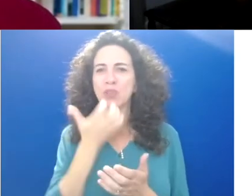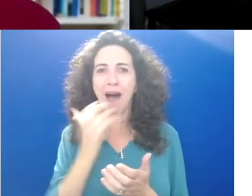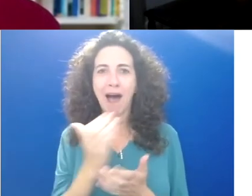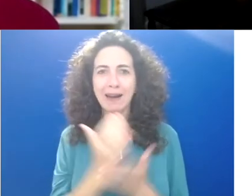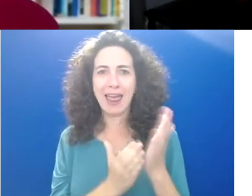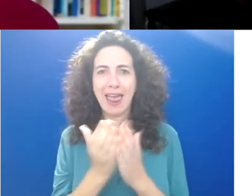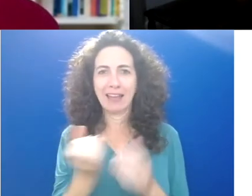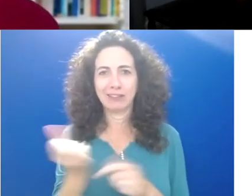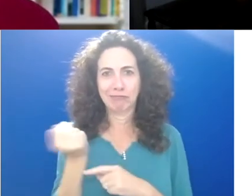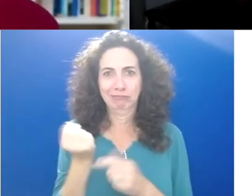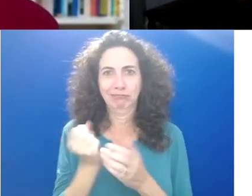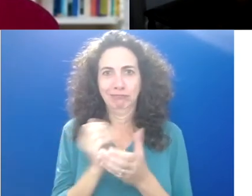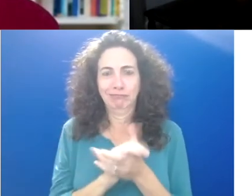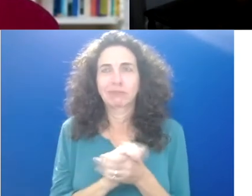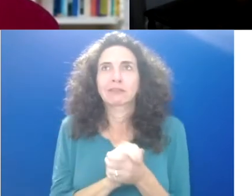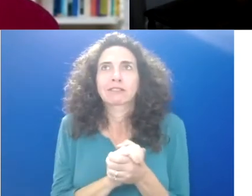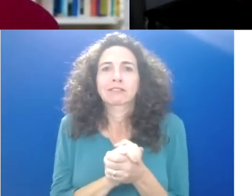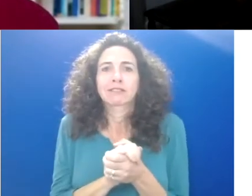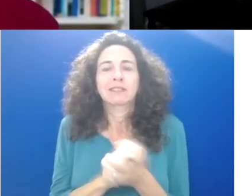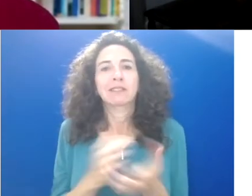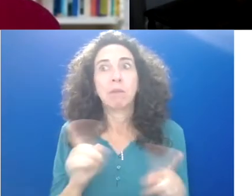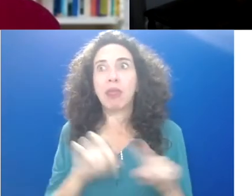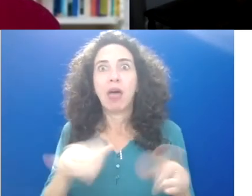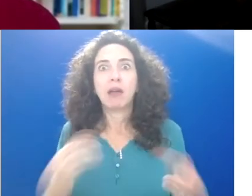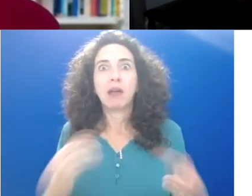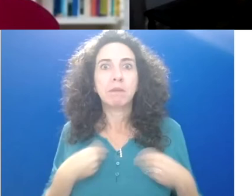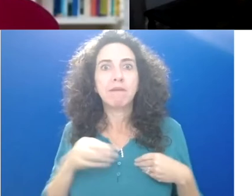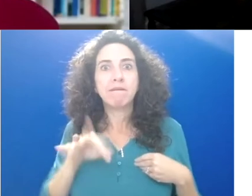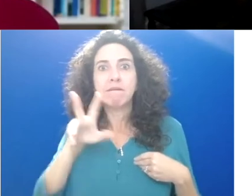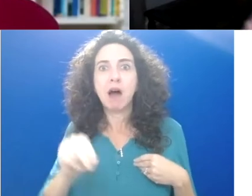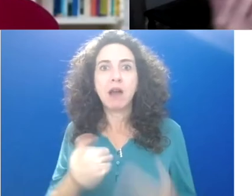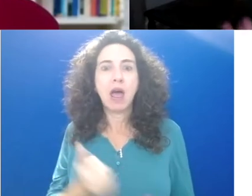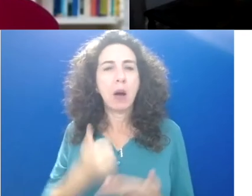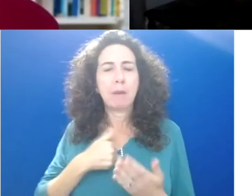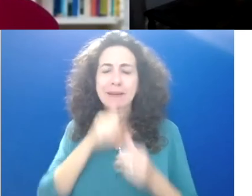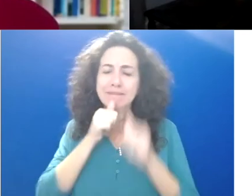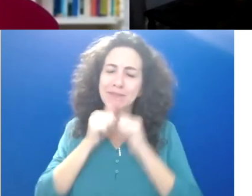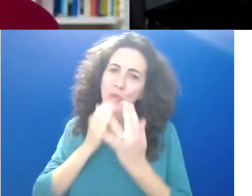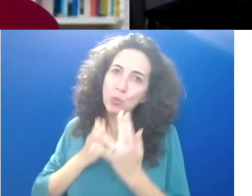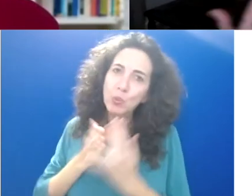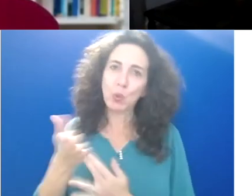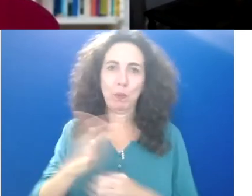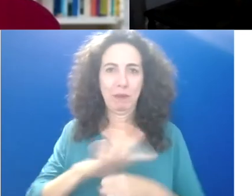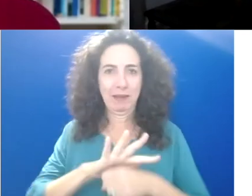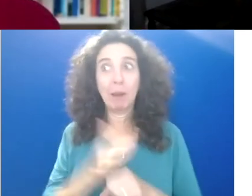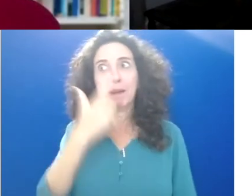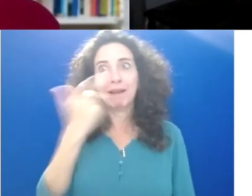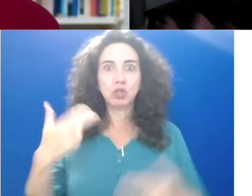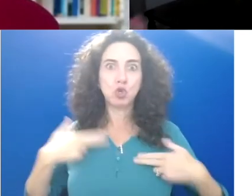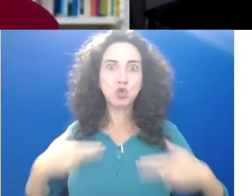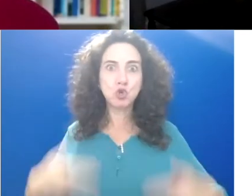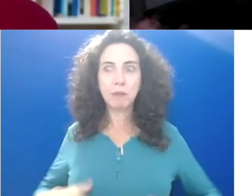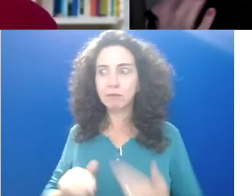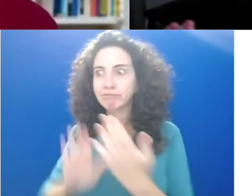fun into my life and going to the, we were talking about before about resilience. It helped me through the pandemic. was something to look forward to. It was human connection and we just made it happen